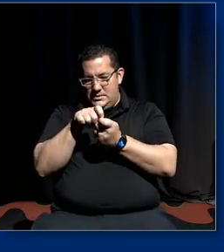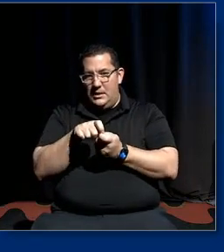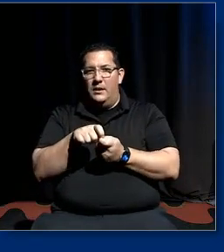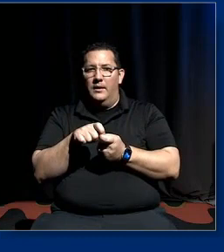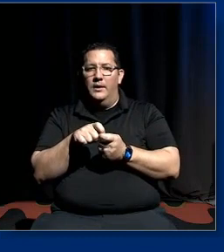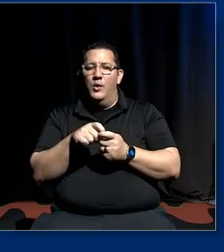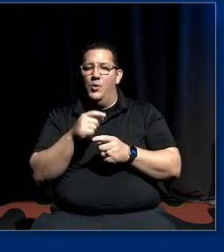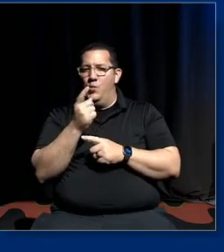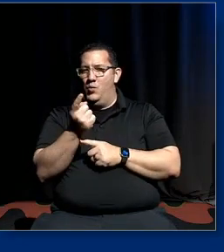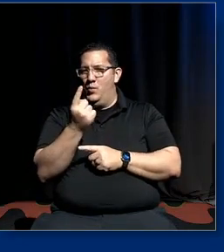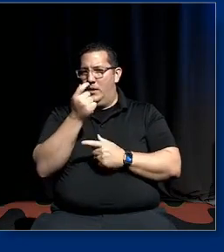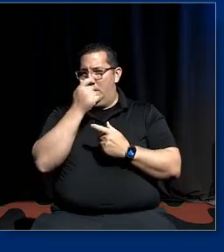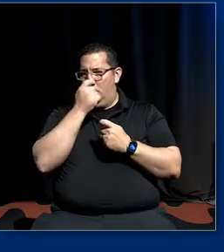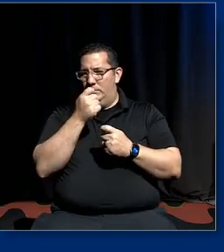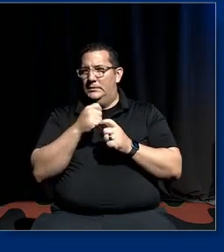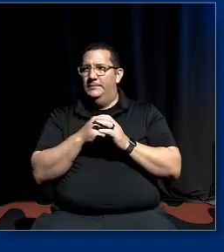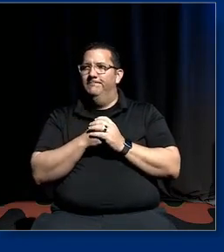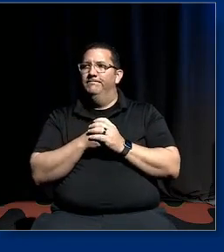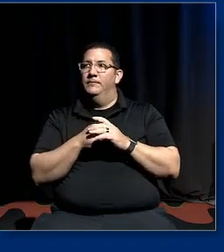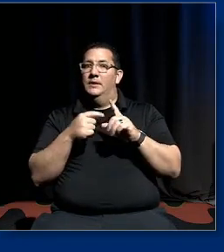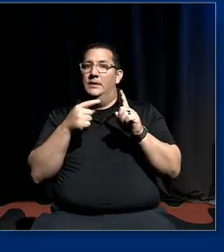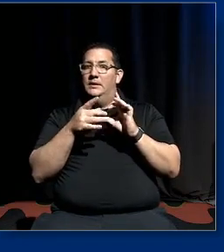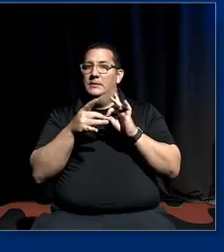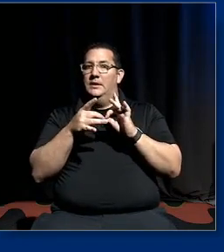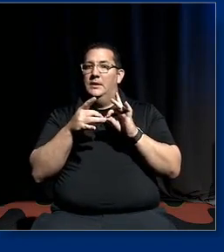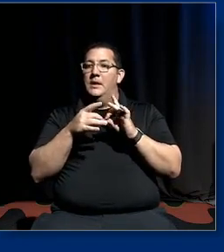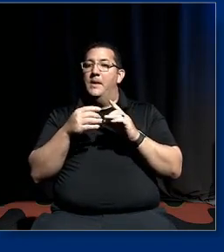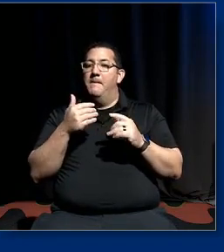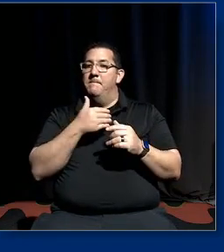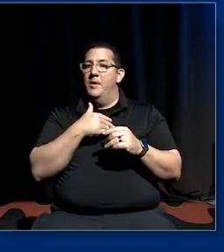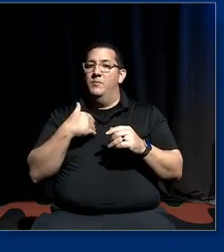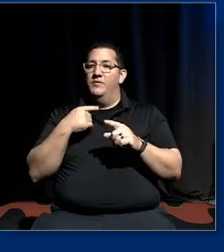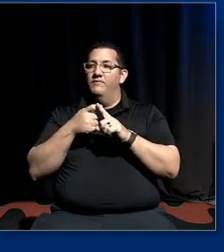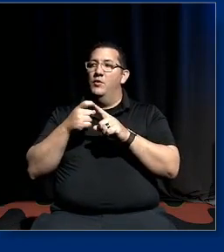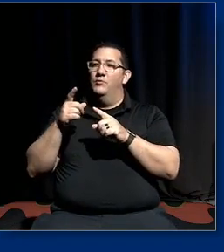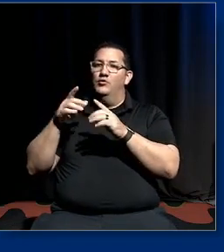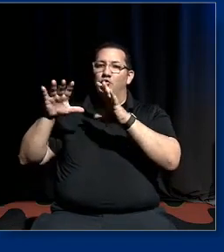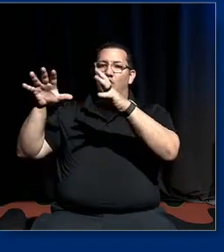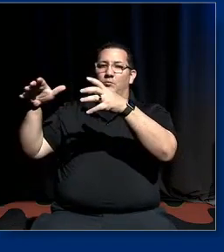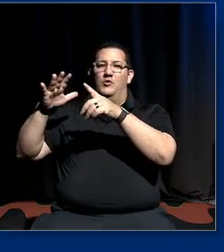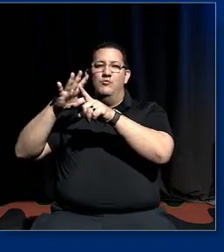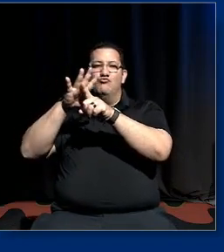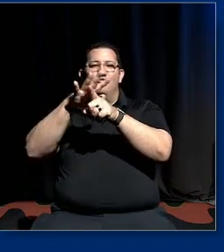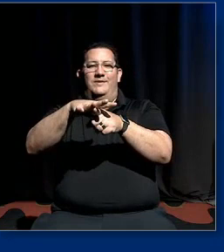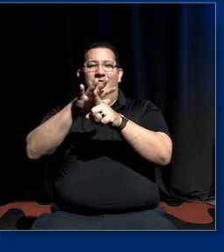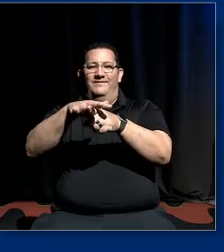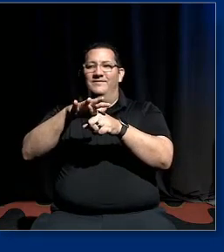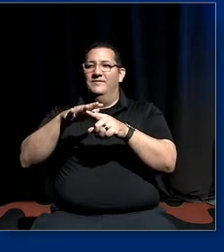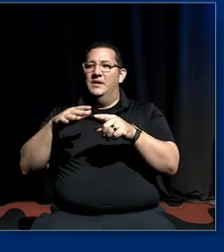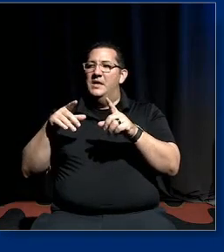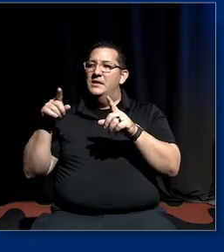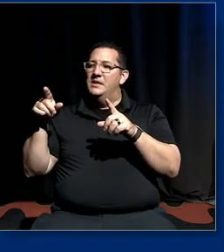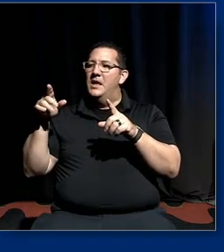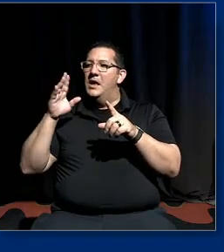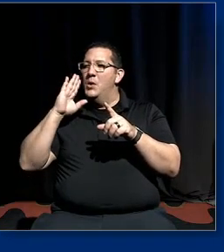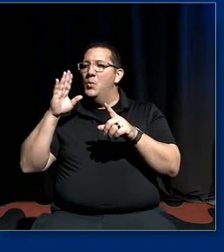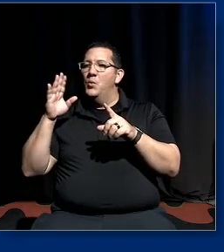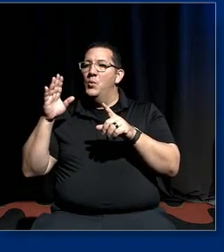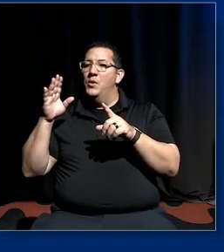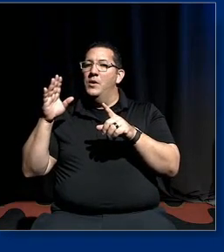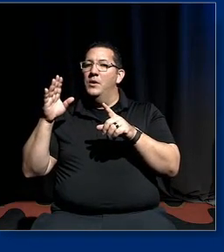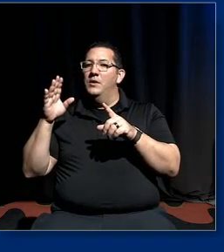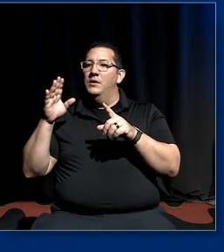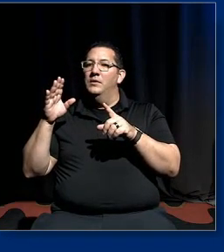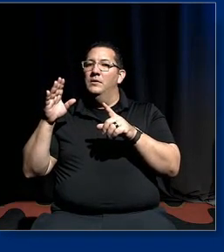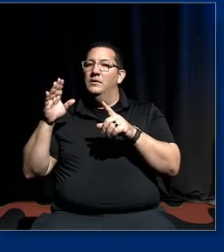um is that he argues that actually members of the oppressor group are taken in legal cases to be a better witness to